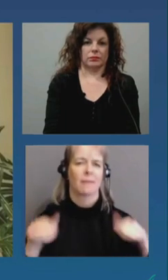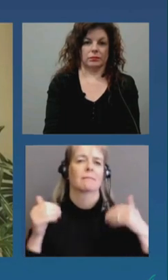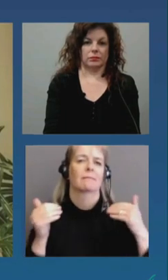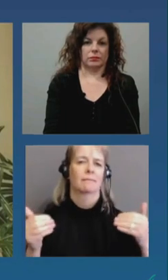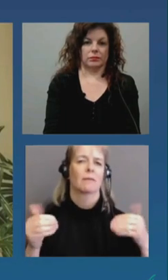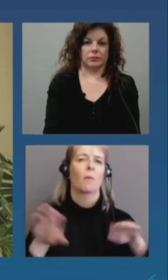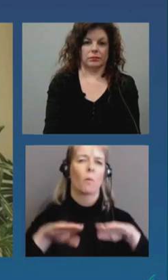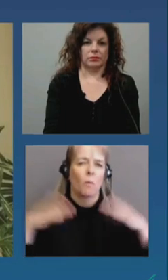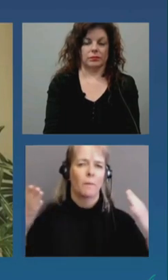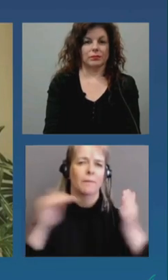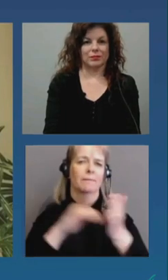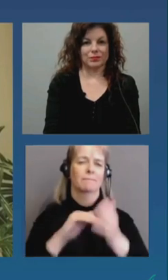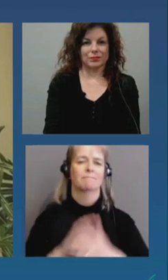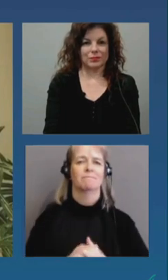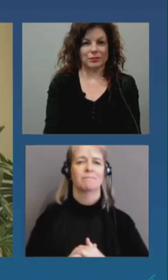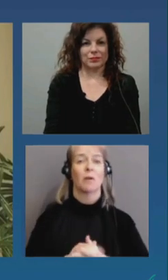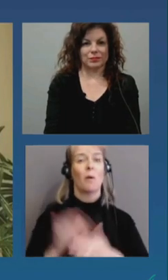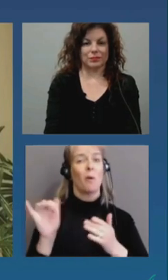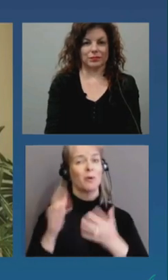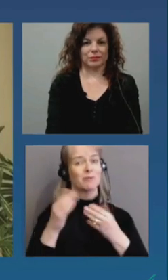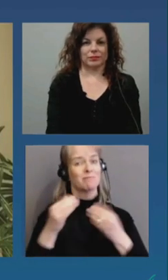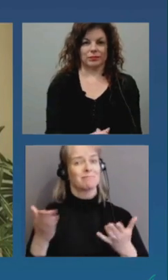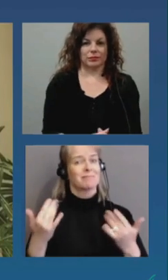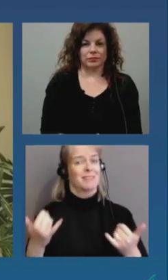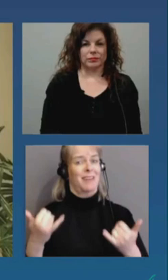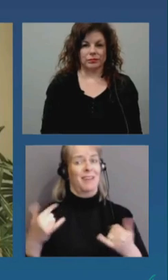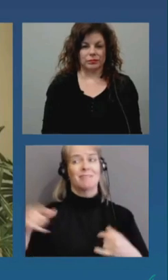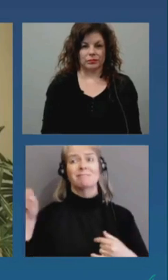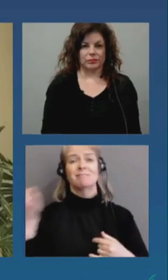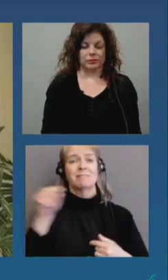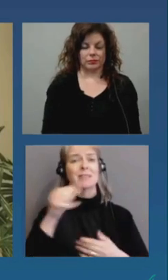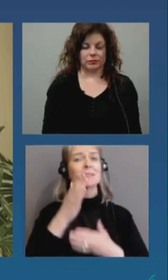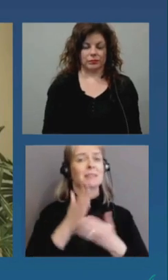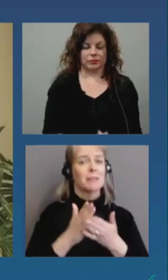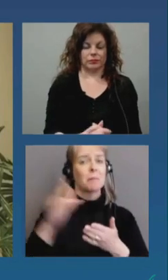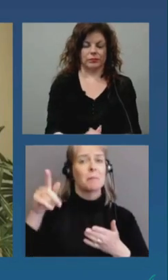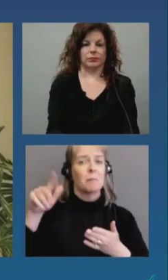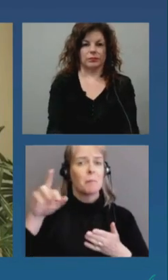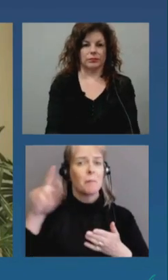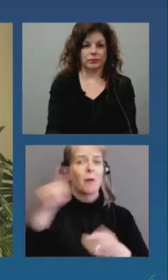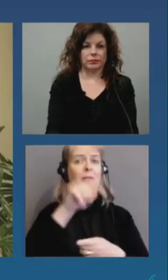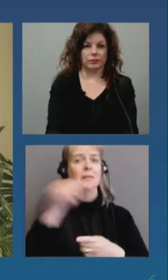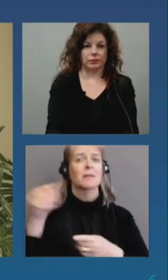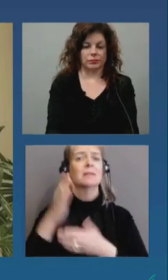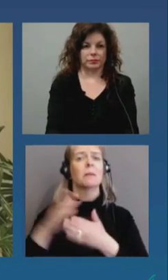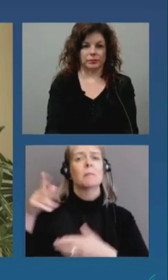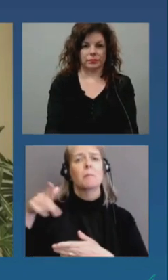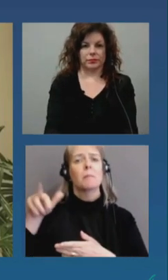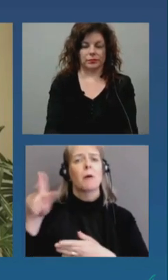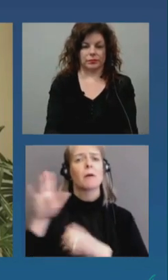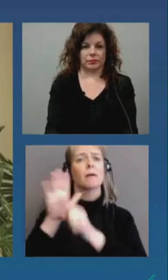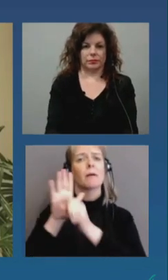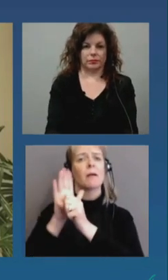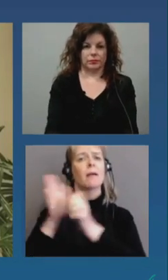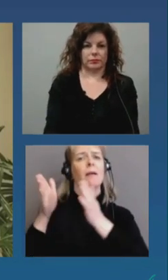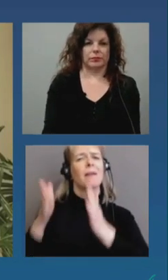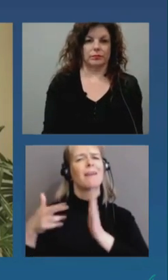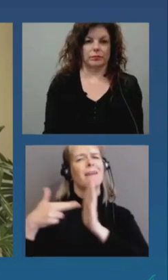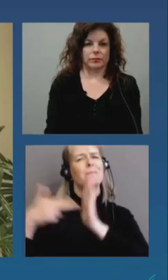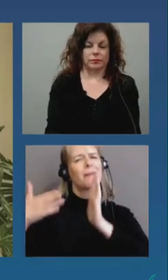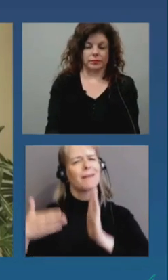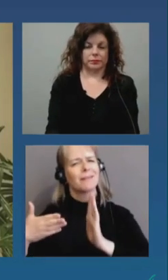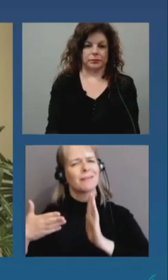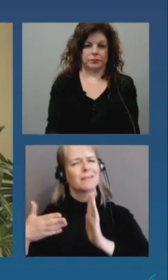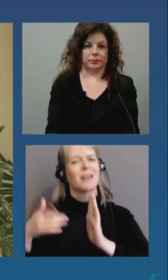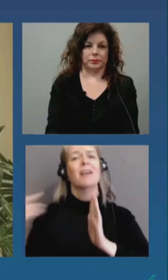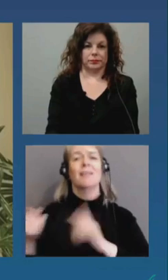as of today, our park ambassadors are back out in select parks around the city. Park ambassadors will walk around these parks in